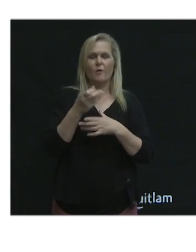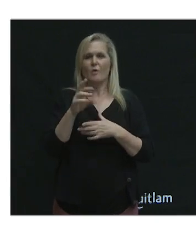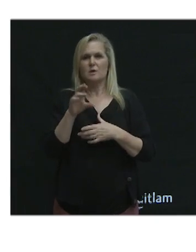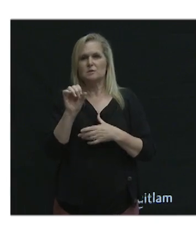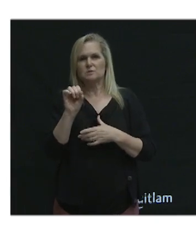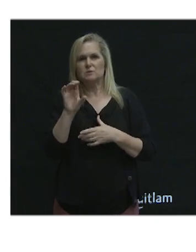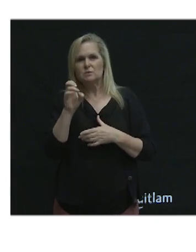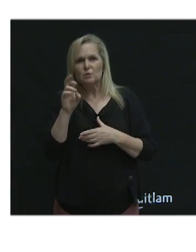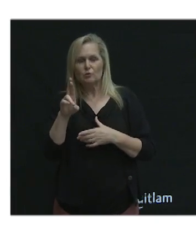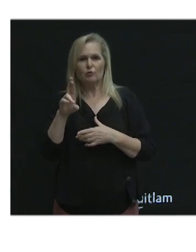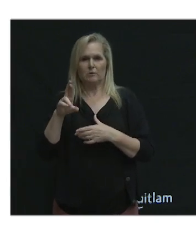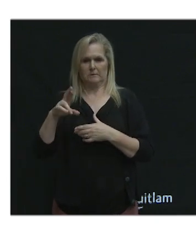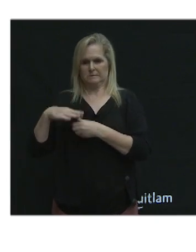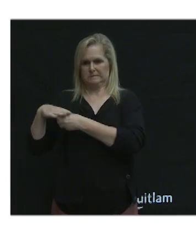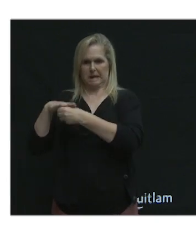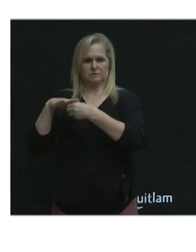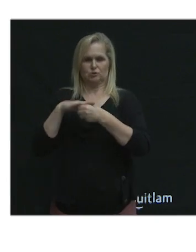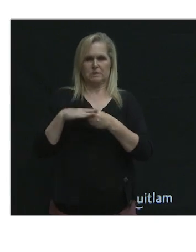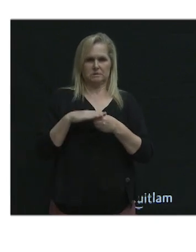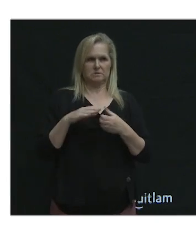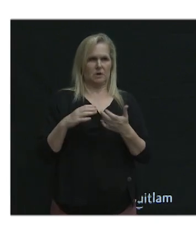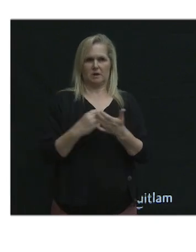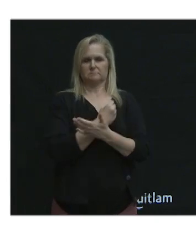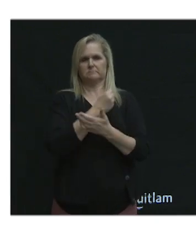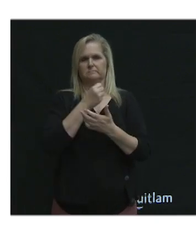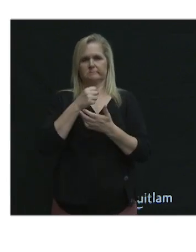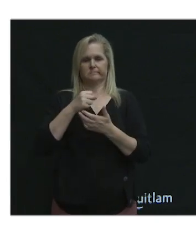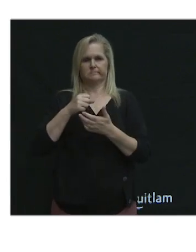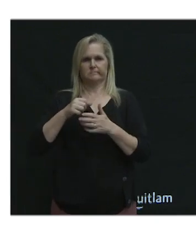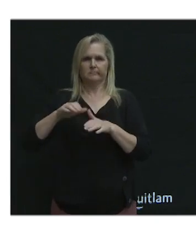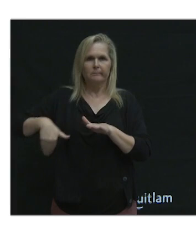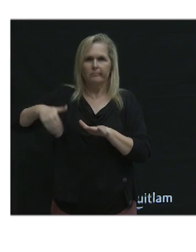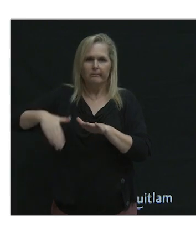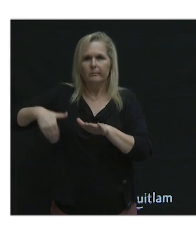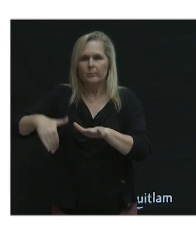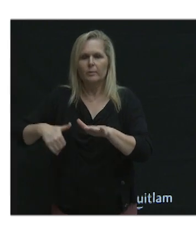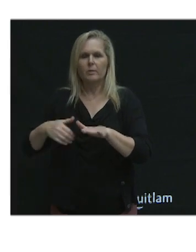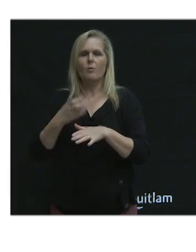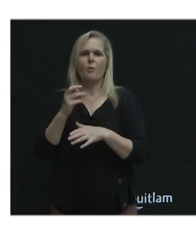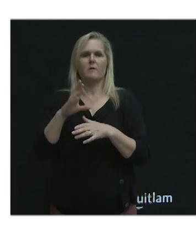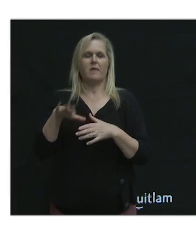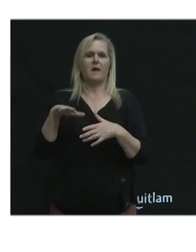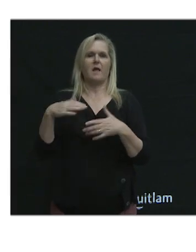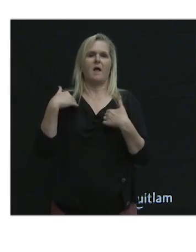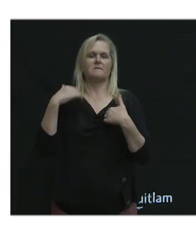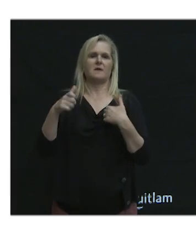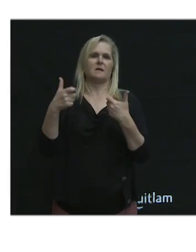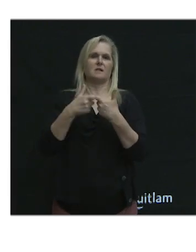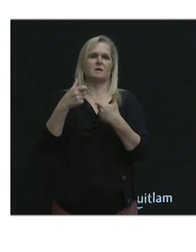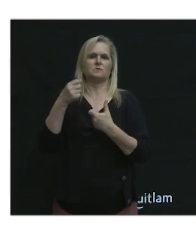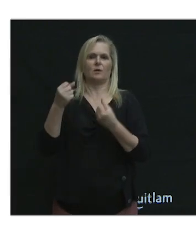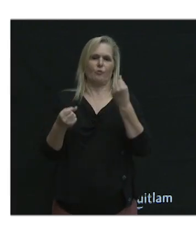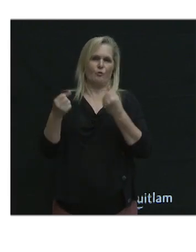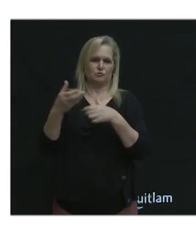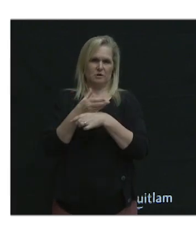stations and potentially even electric car share. All closely co-located.